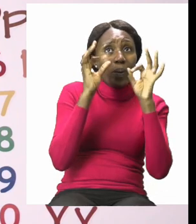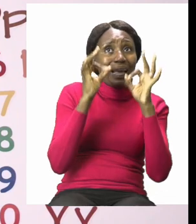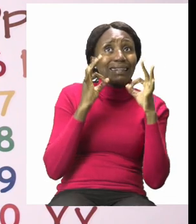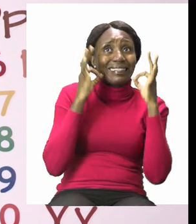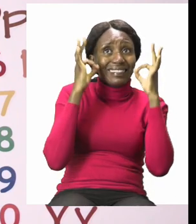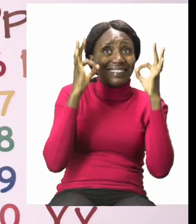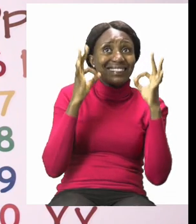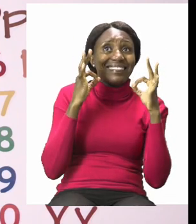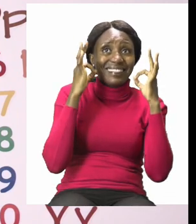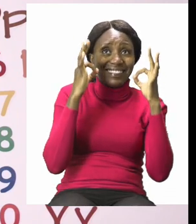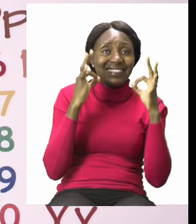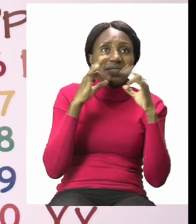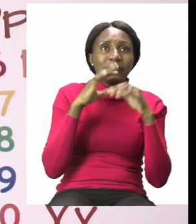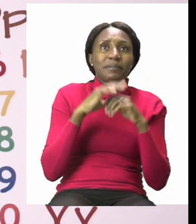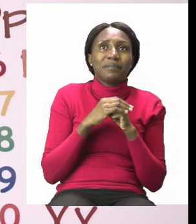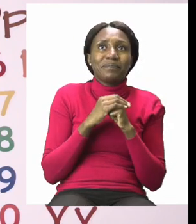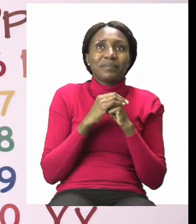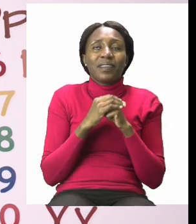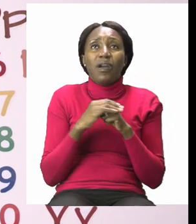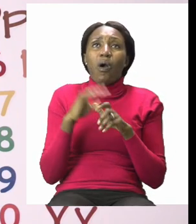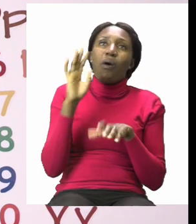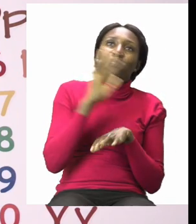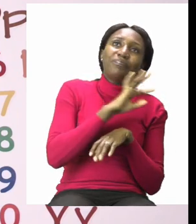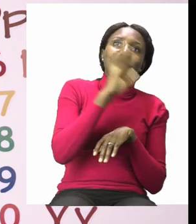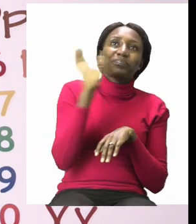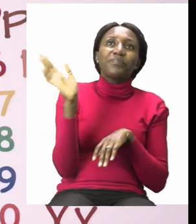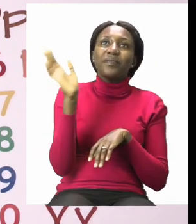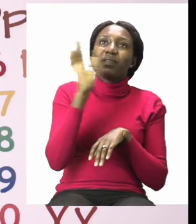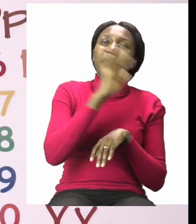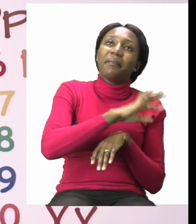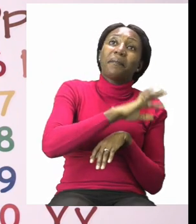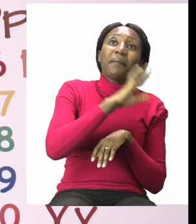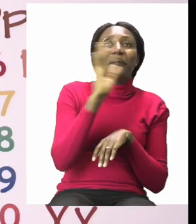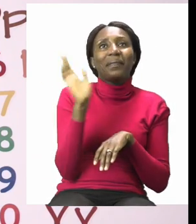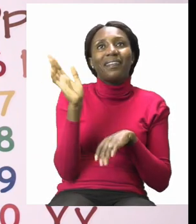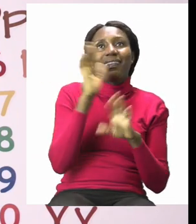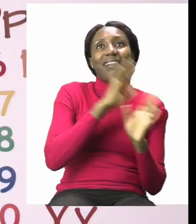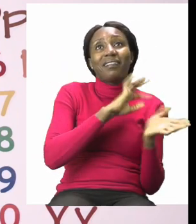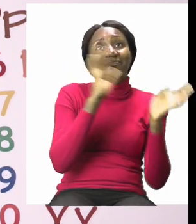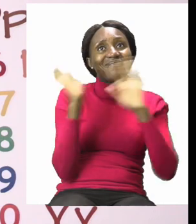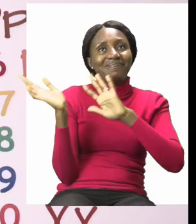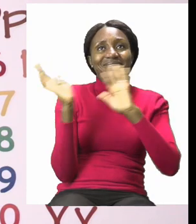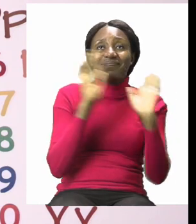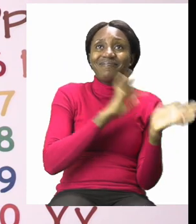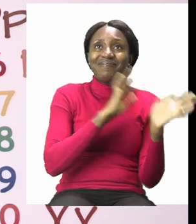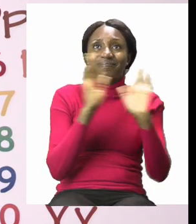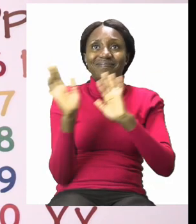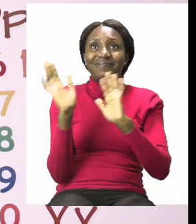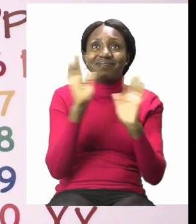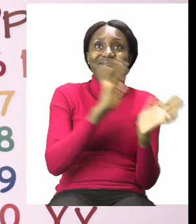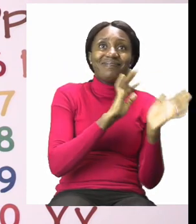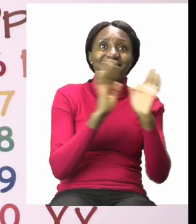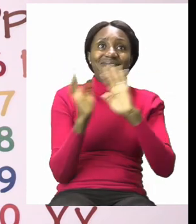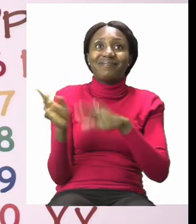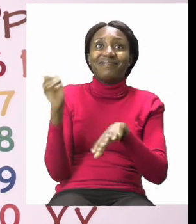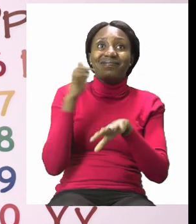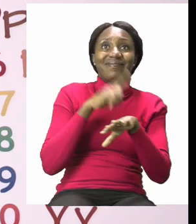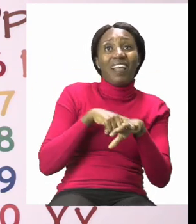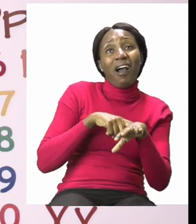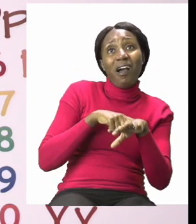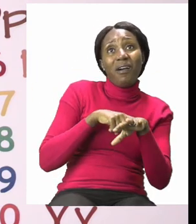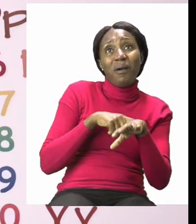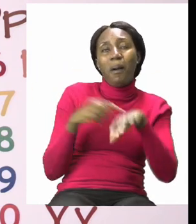goodbye goodbye it's time to say